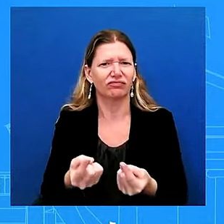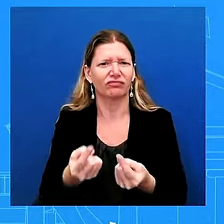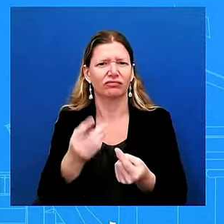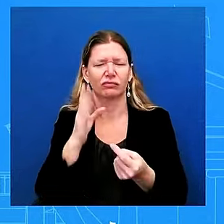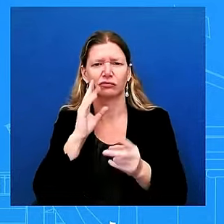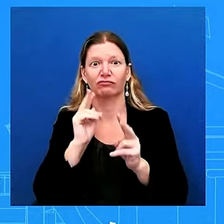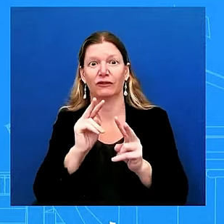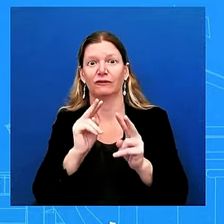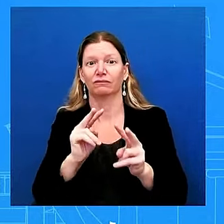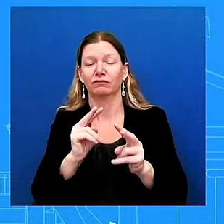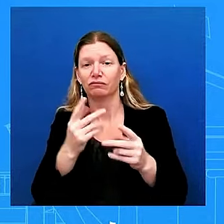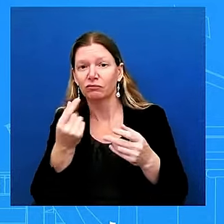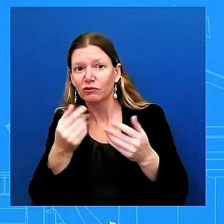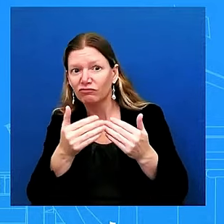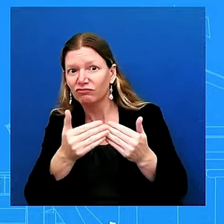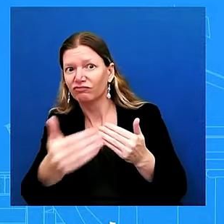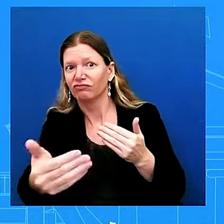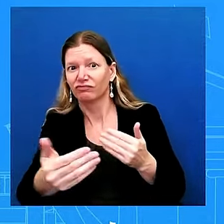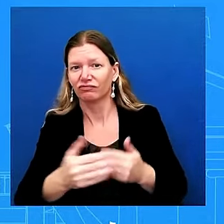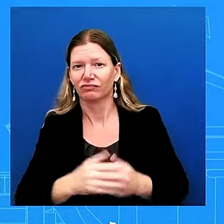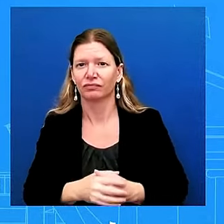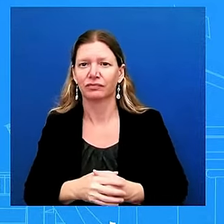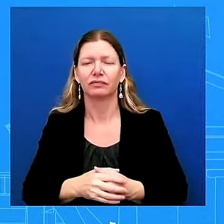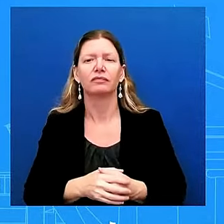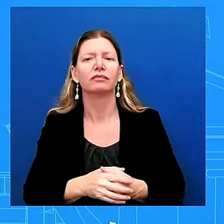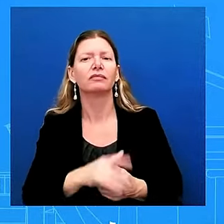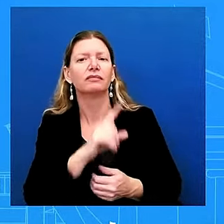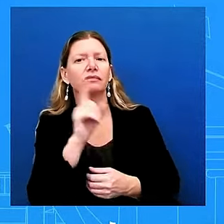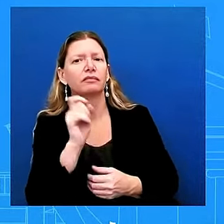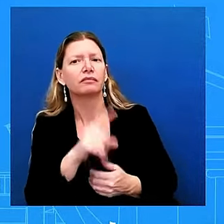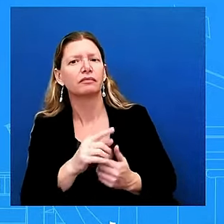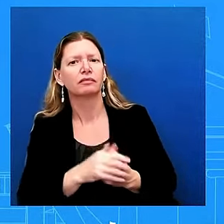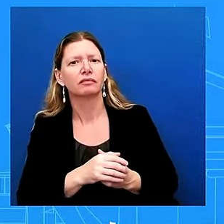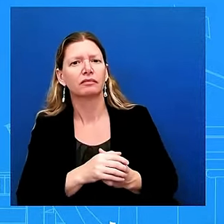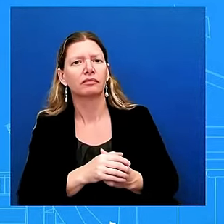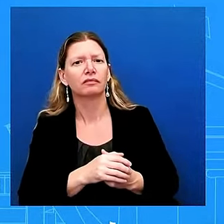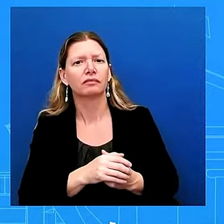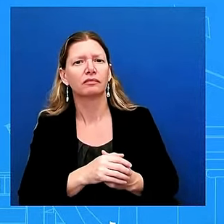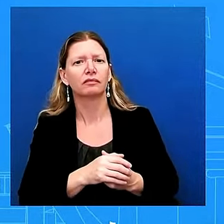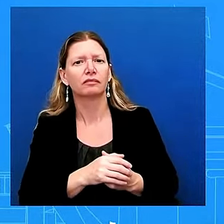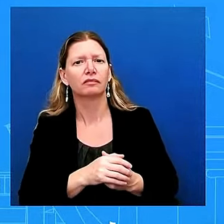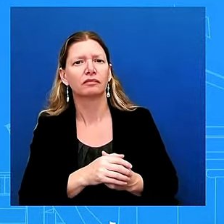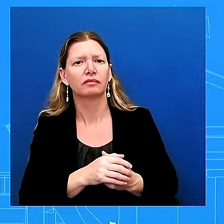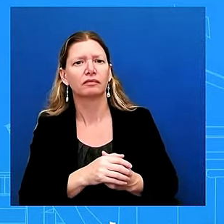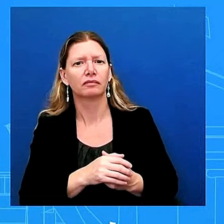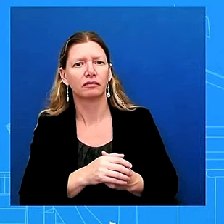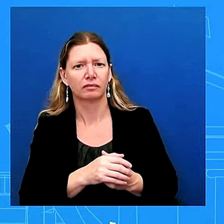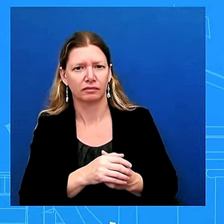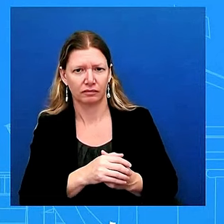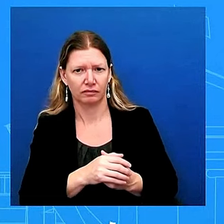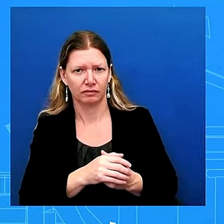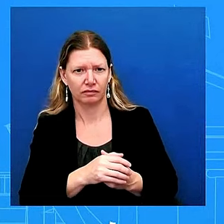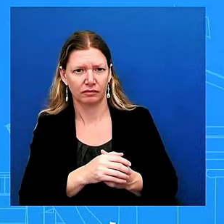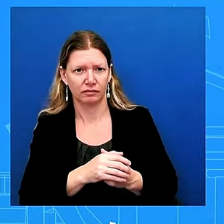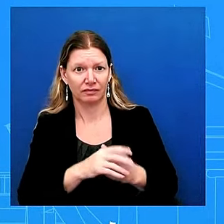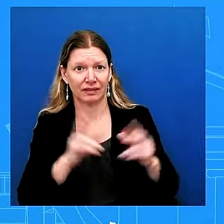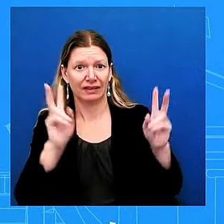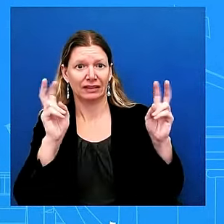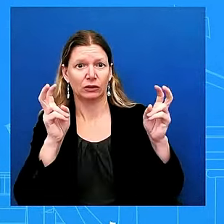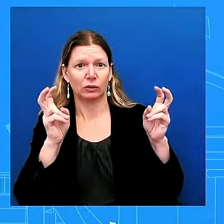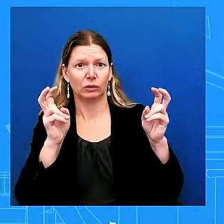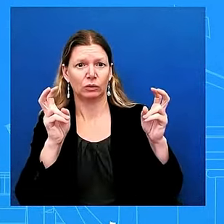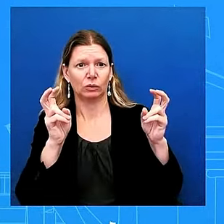oh hi now i'll call you after study um the issue of angola why angola president biden now specifically